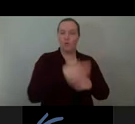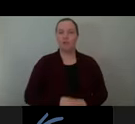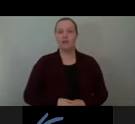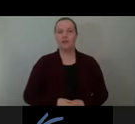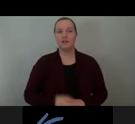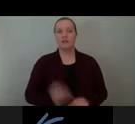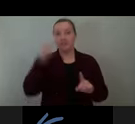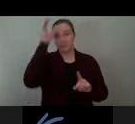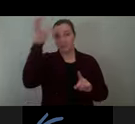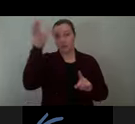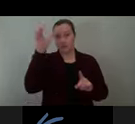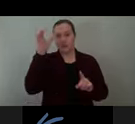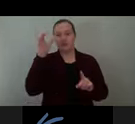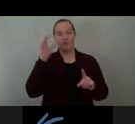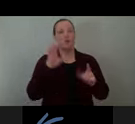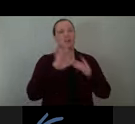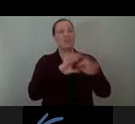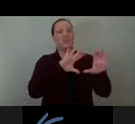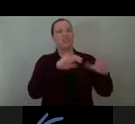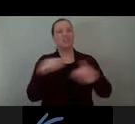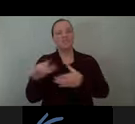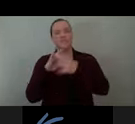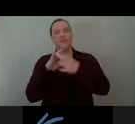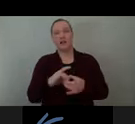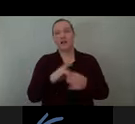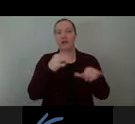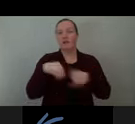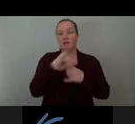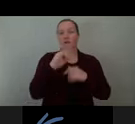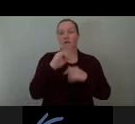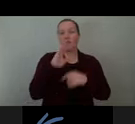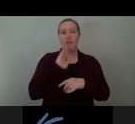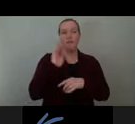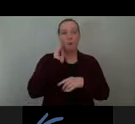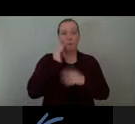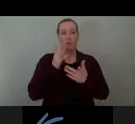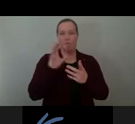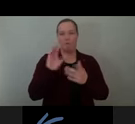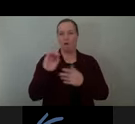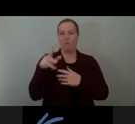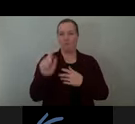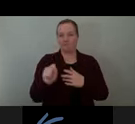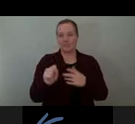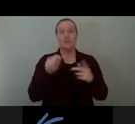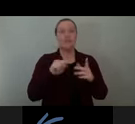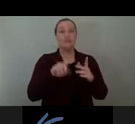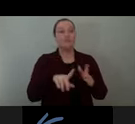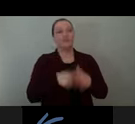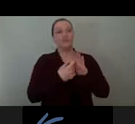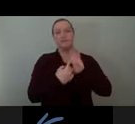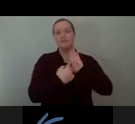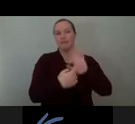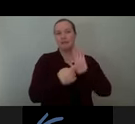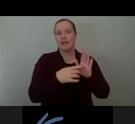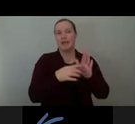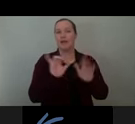begins with the taxonomy of common household objects, which we then abstracted. The domestic catalog begins to introduce itself as memes or follies.